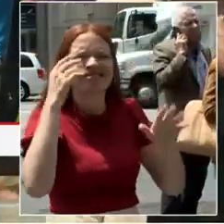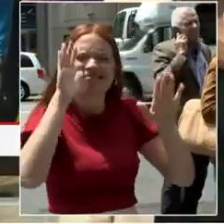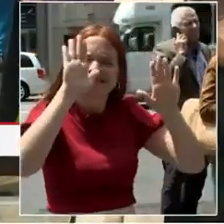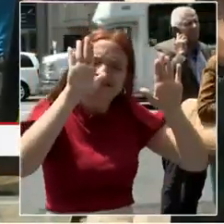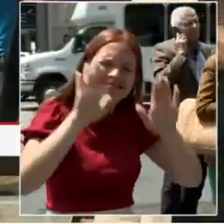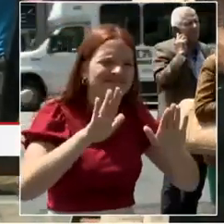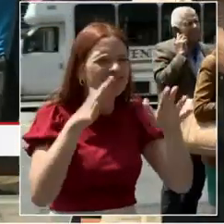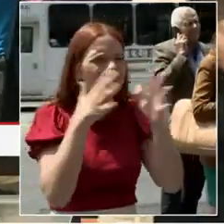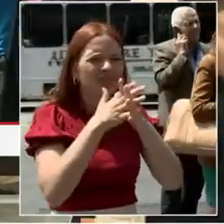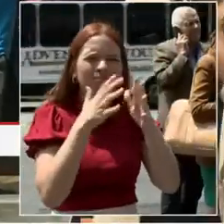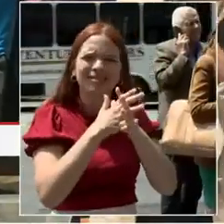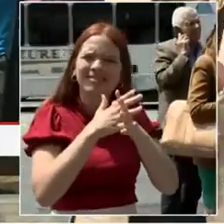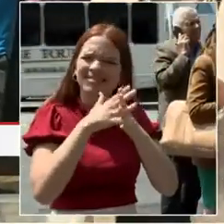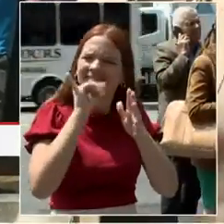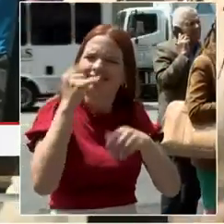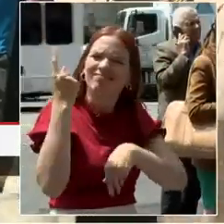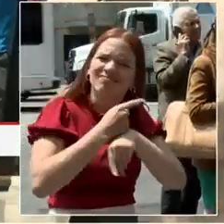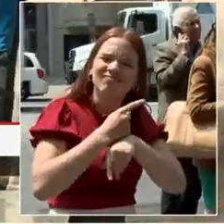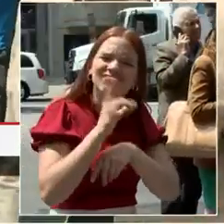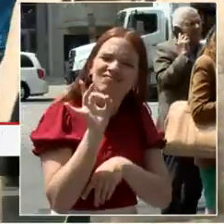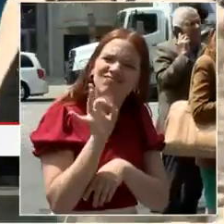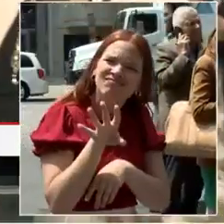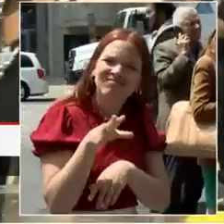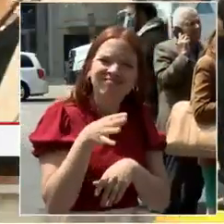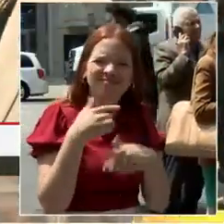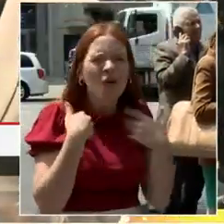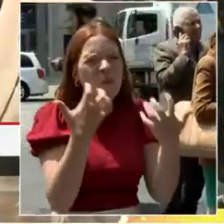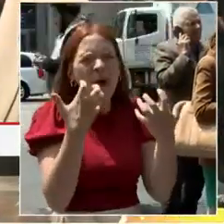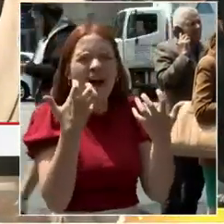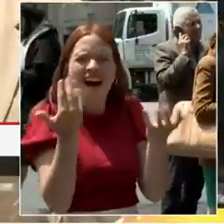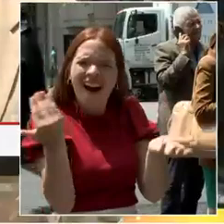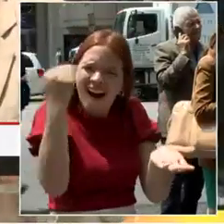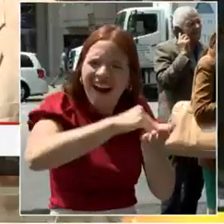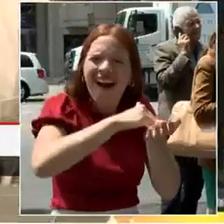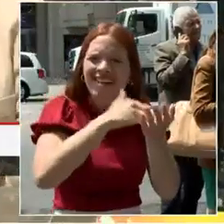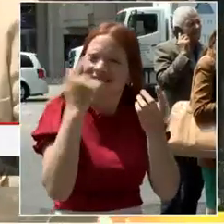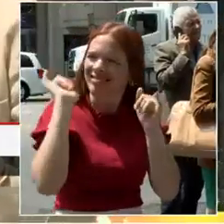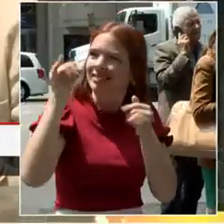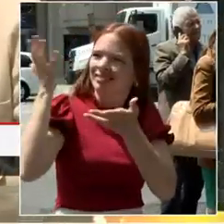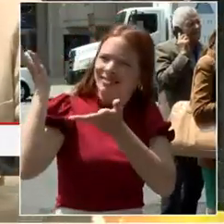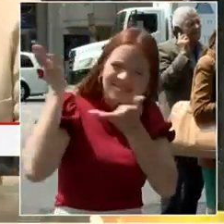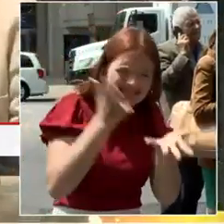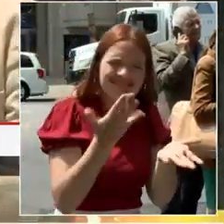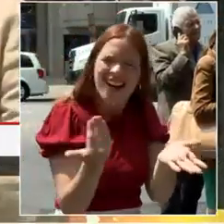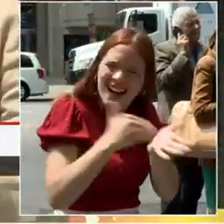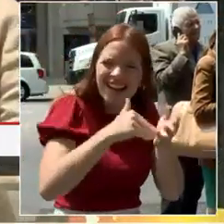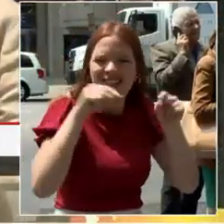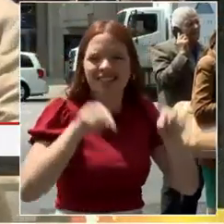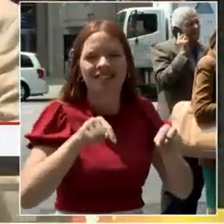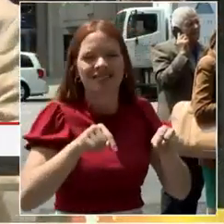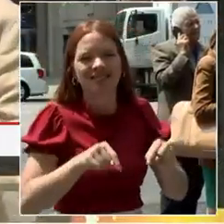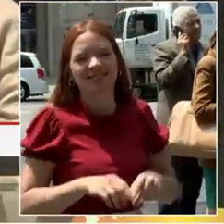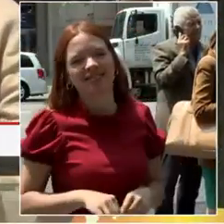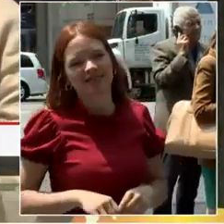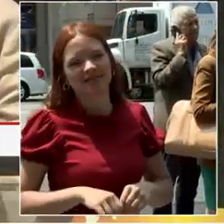Potentially. What's that? She's at a water park. Okay. Last question. Right here.